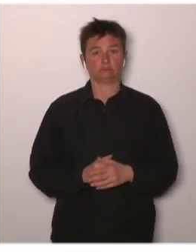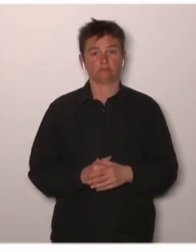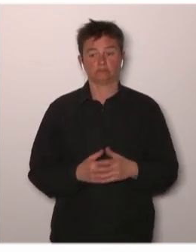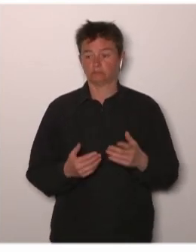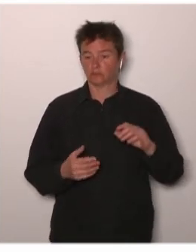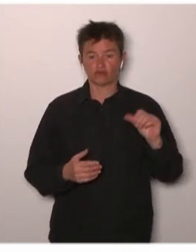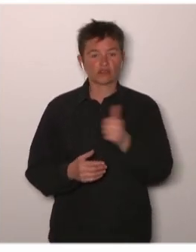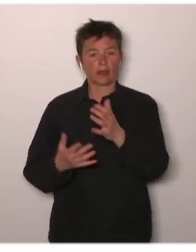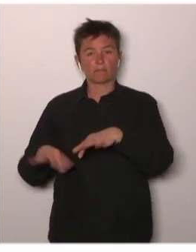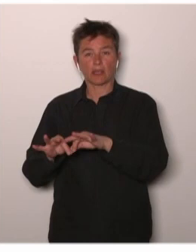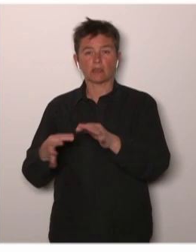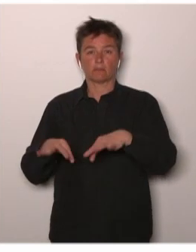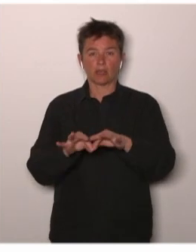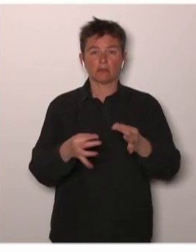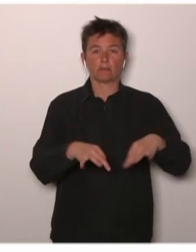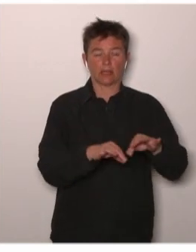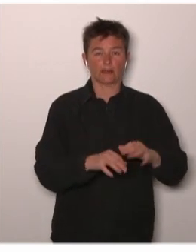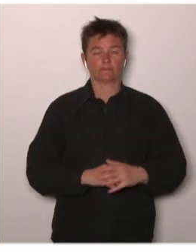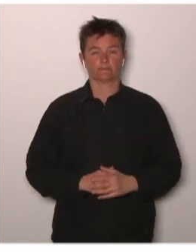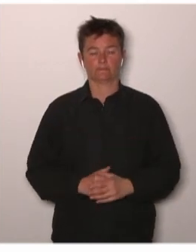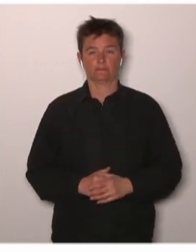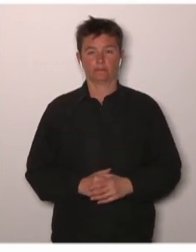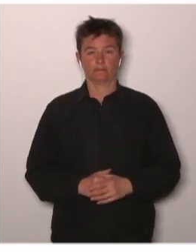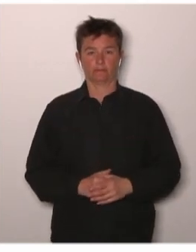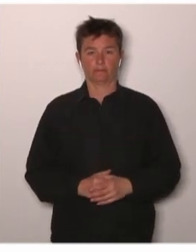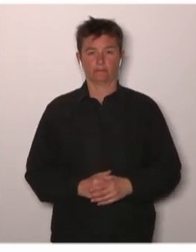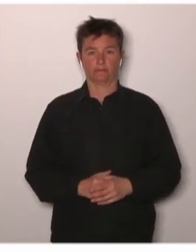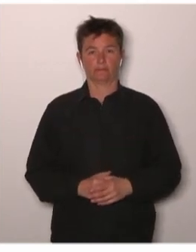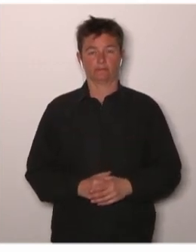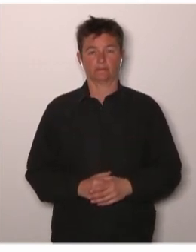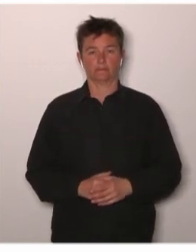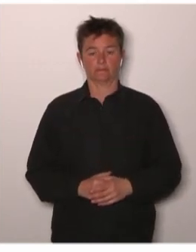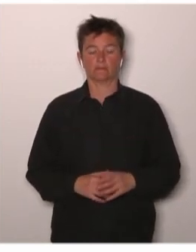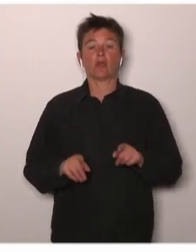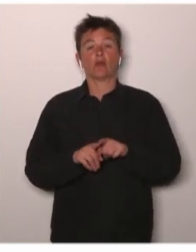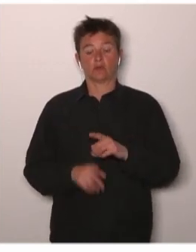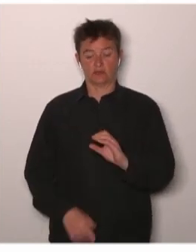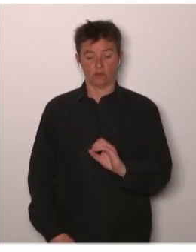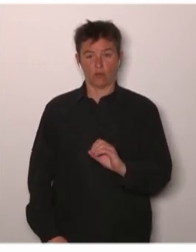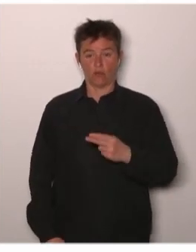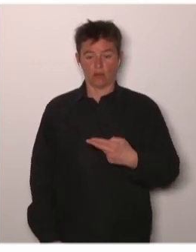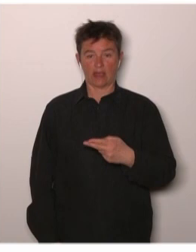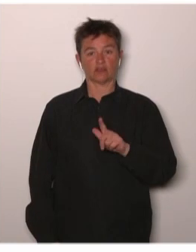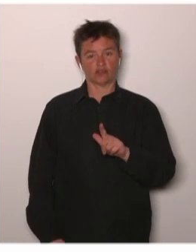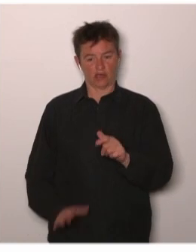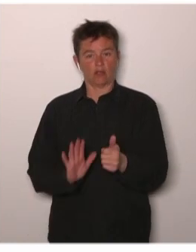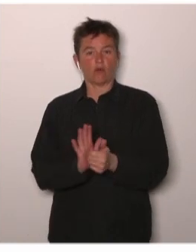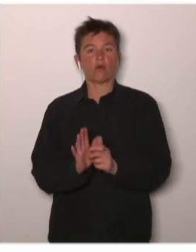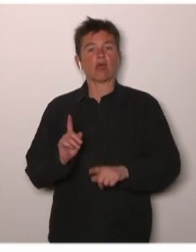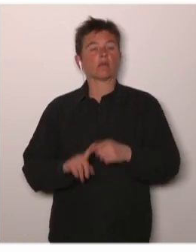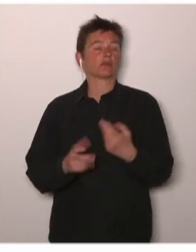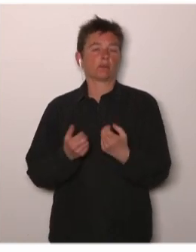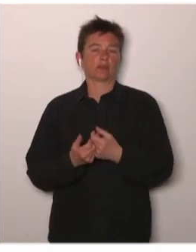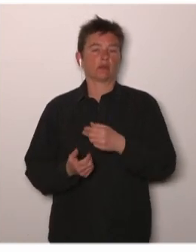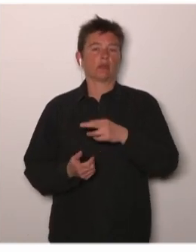I think there is a big agenda of course of what NGOs like URTC and others are doing in this field and I think we